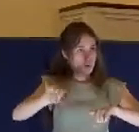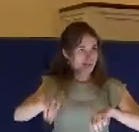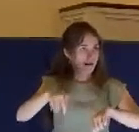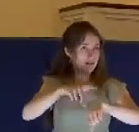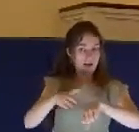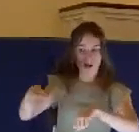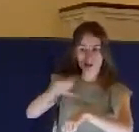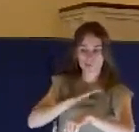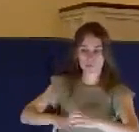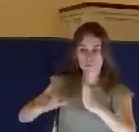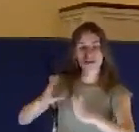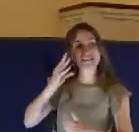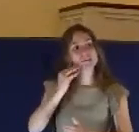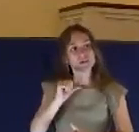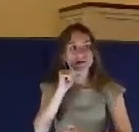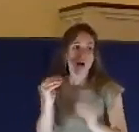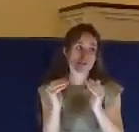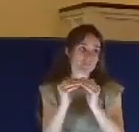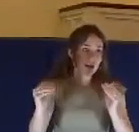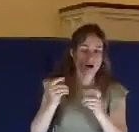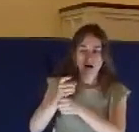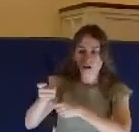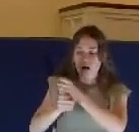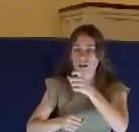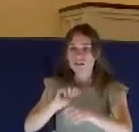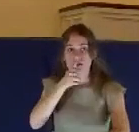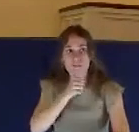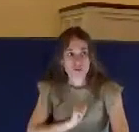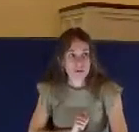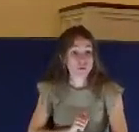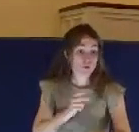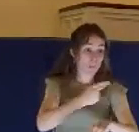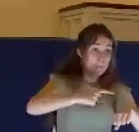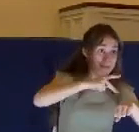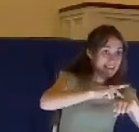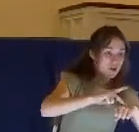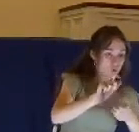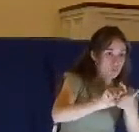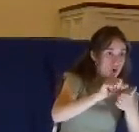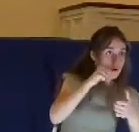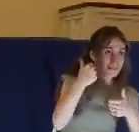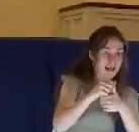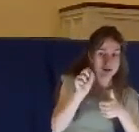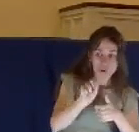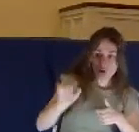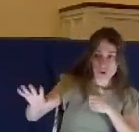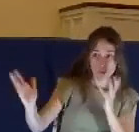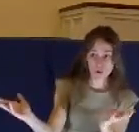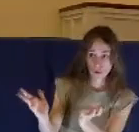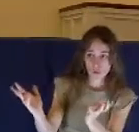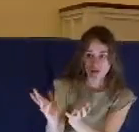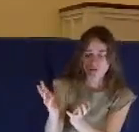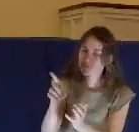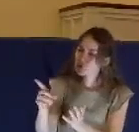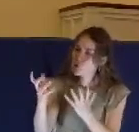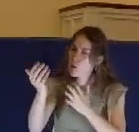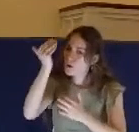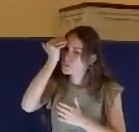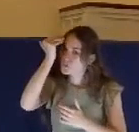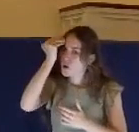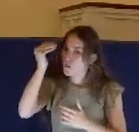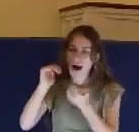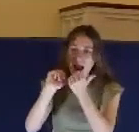this and said, look, if you want an example on how to suffer injustice, then look at the life of Christ.